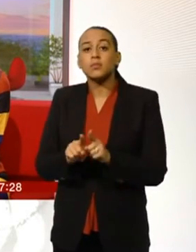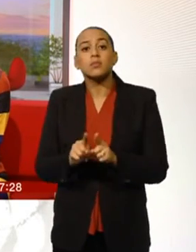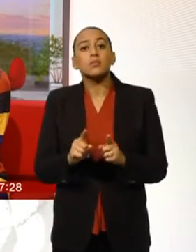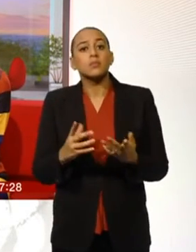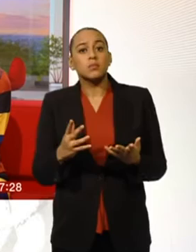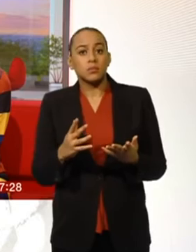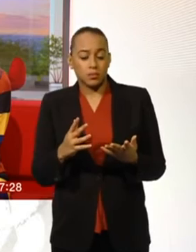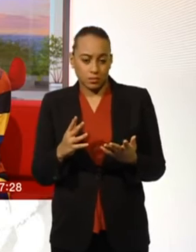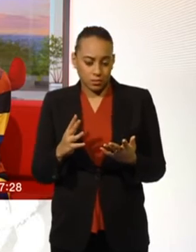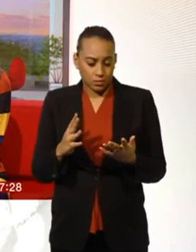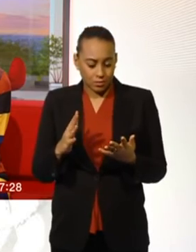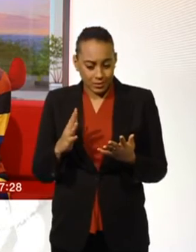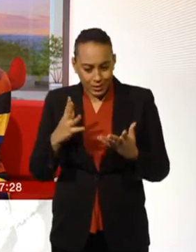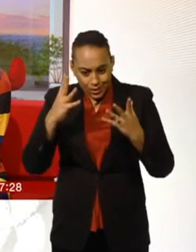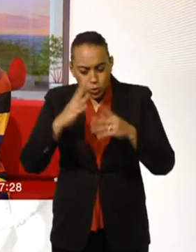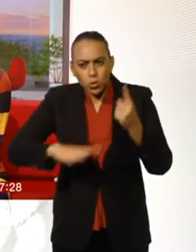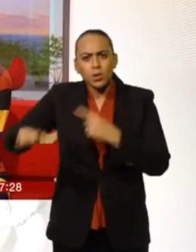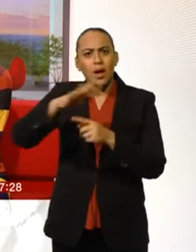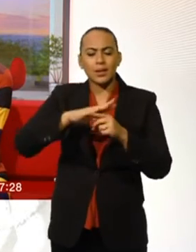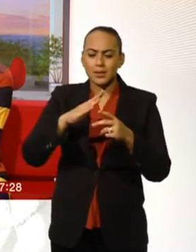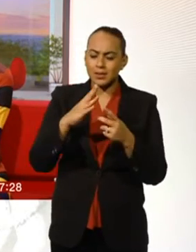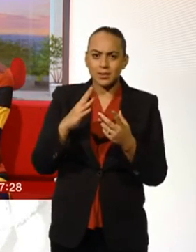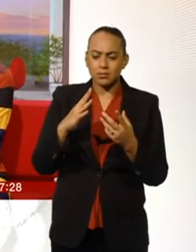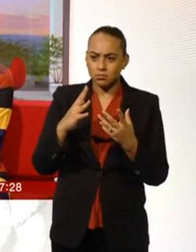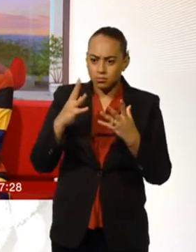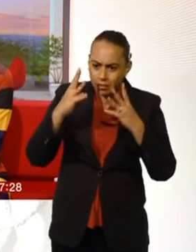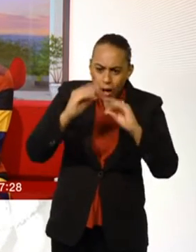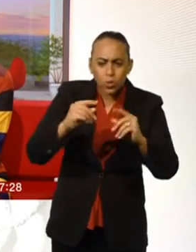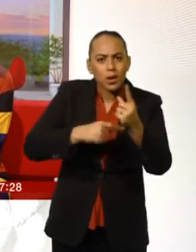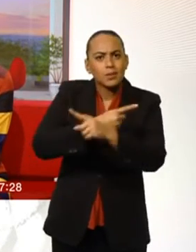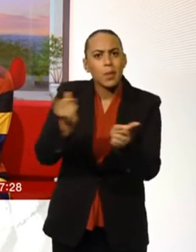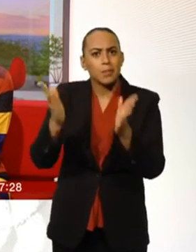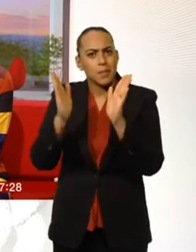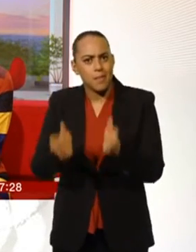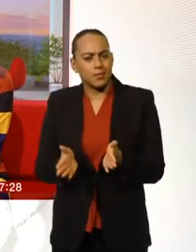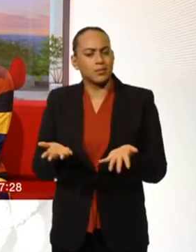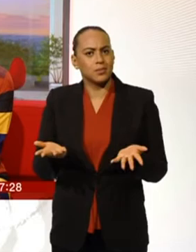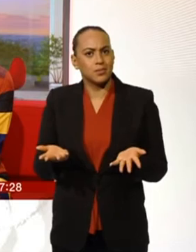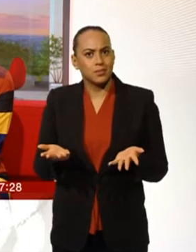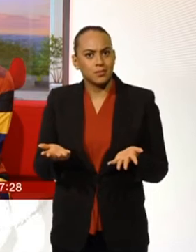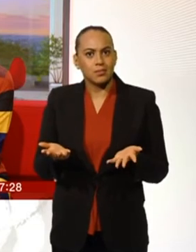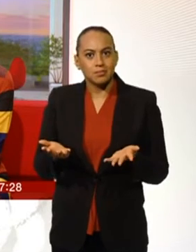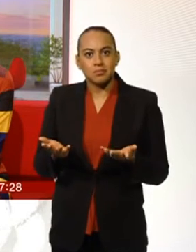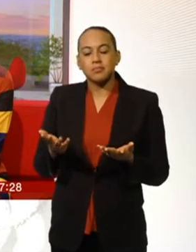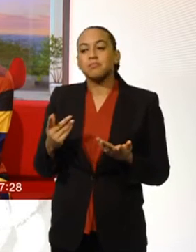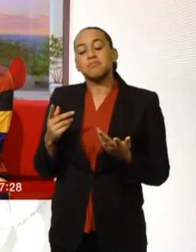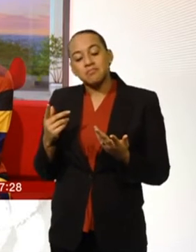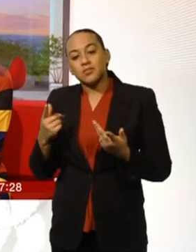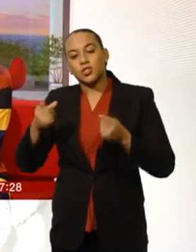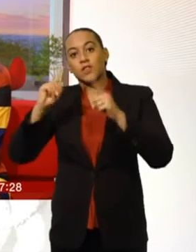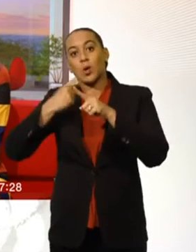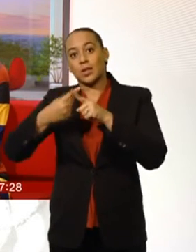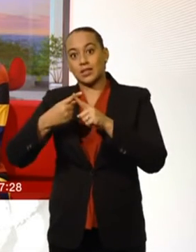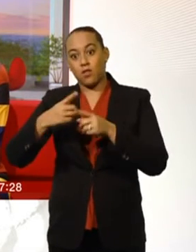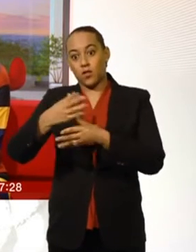on trans issues. Education will prevent confusion. We're going to discuss more of those issues that have been raised in that report with the chief executive of a